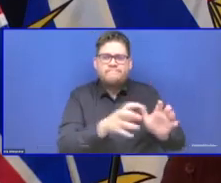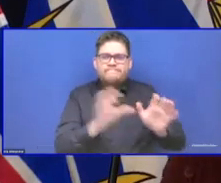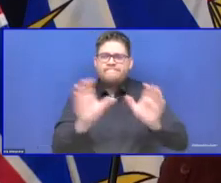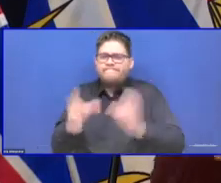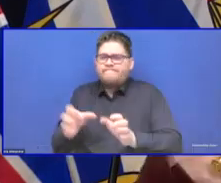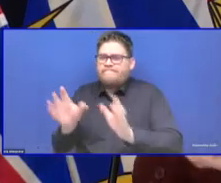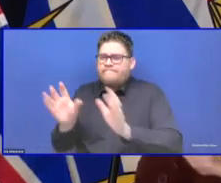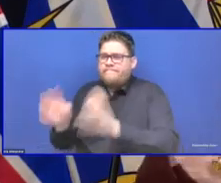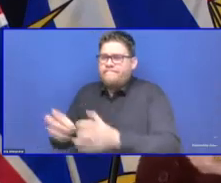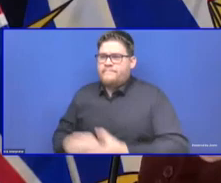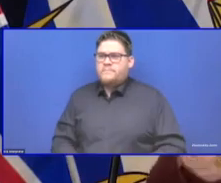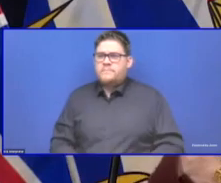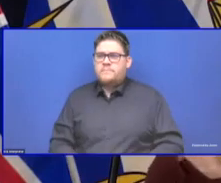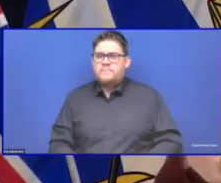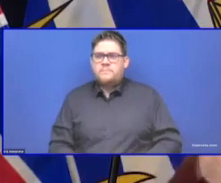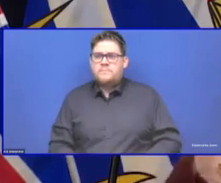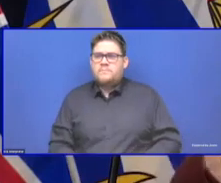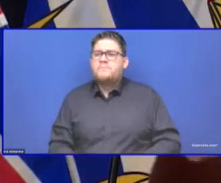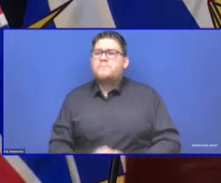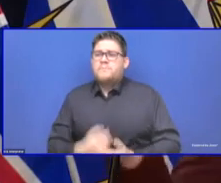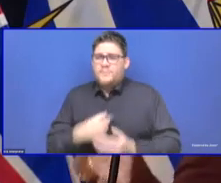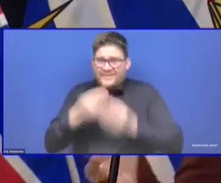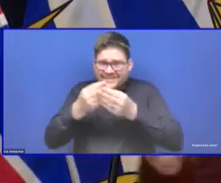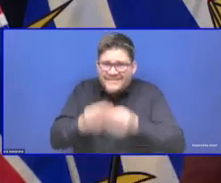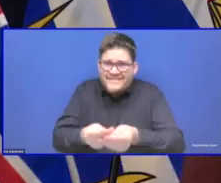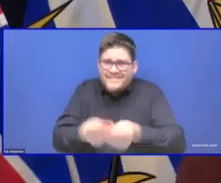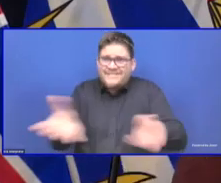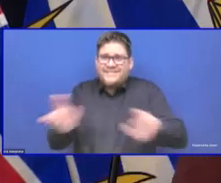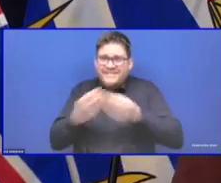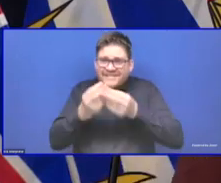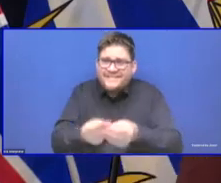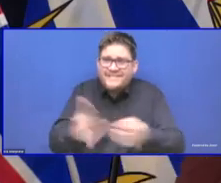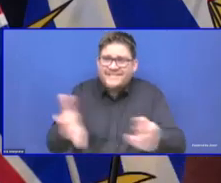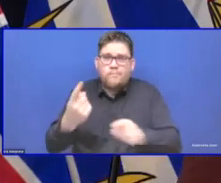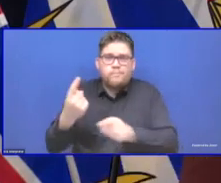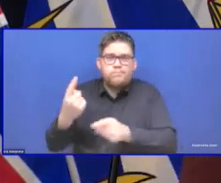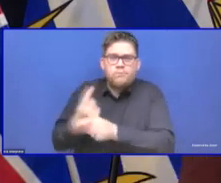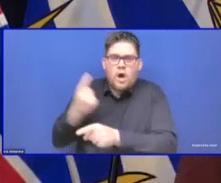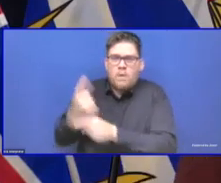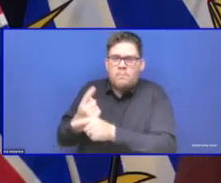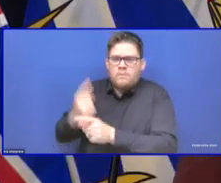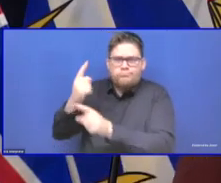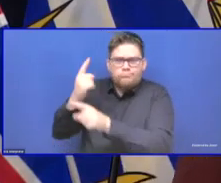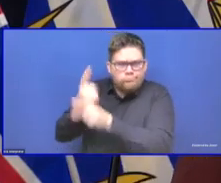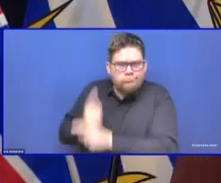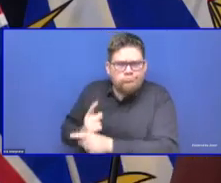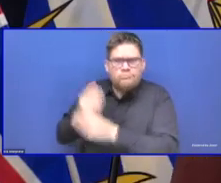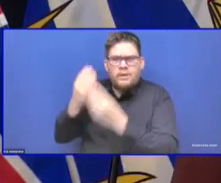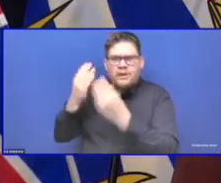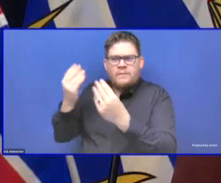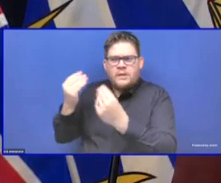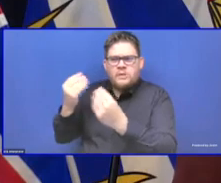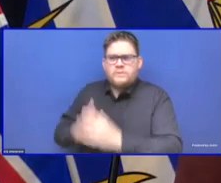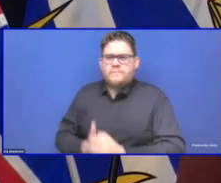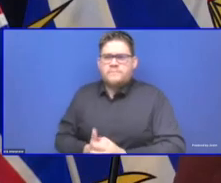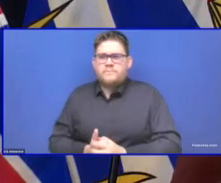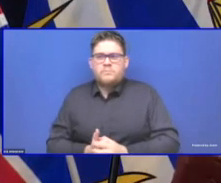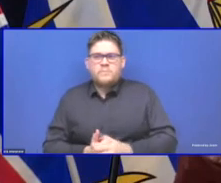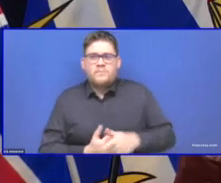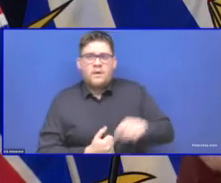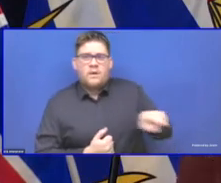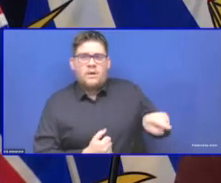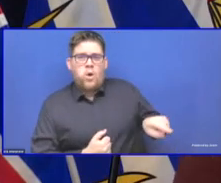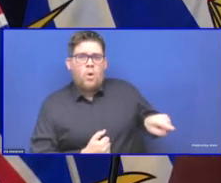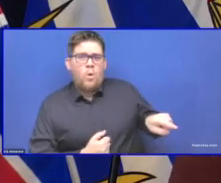wrong information that's being spread by some people to increase people's resistance or